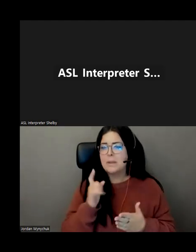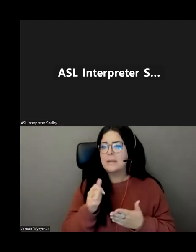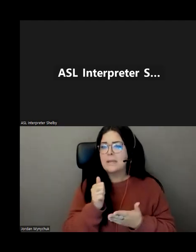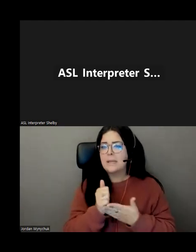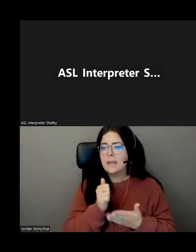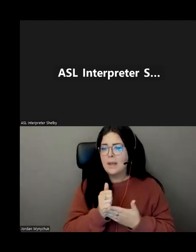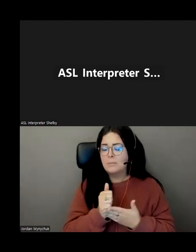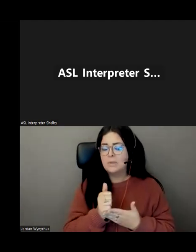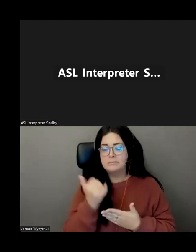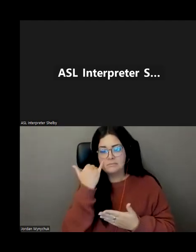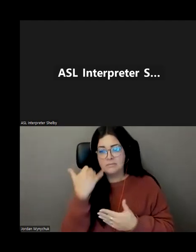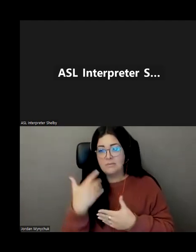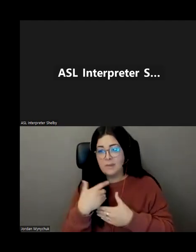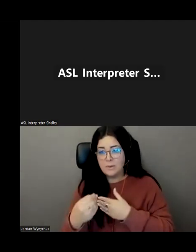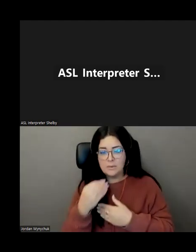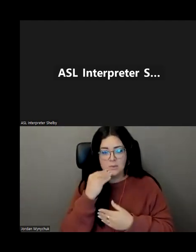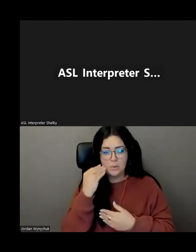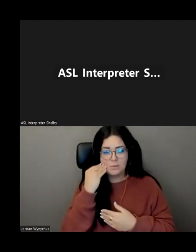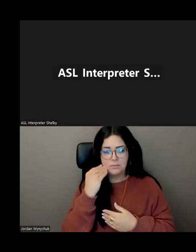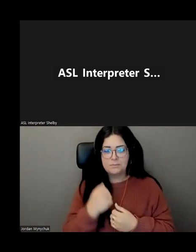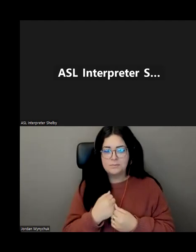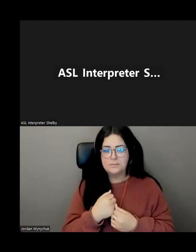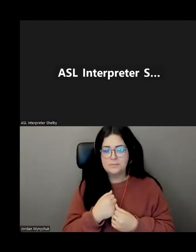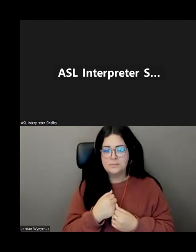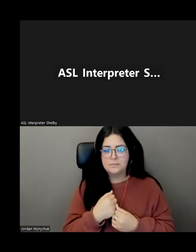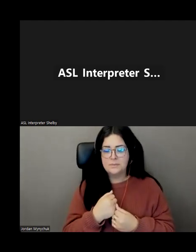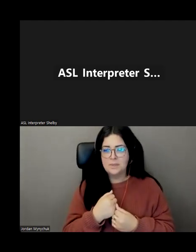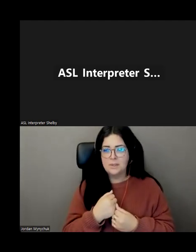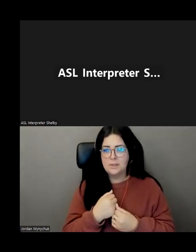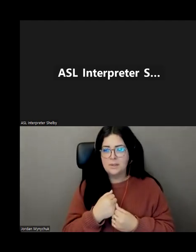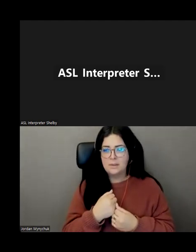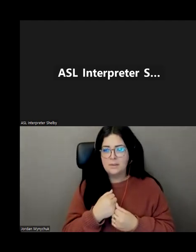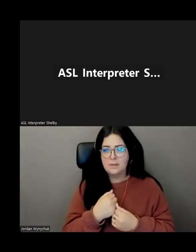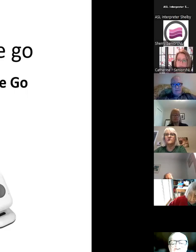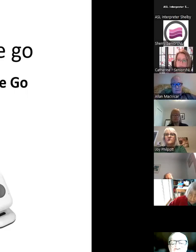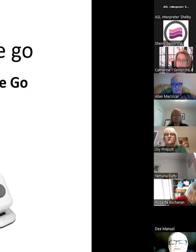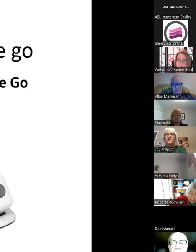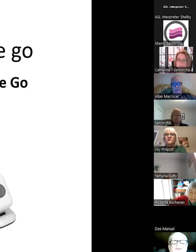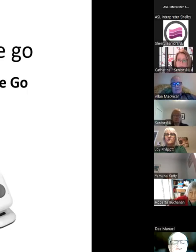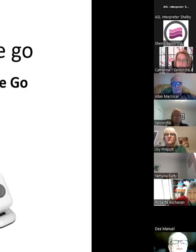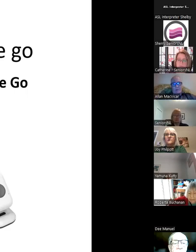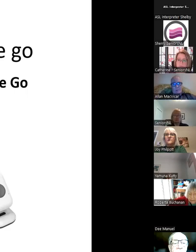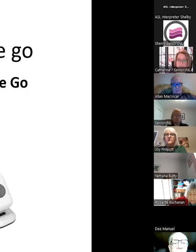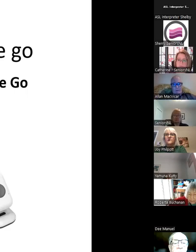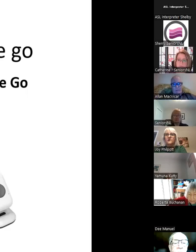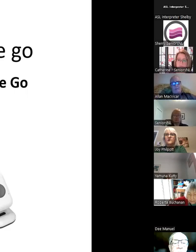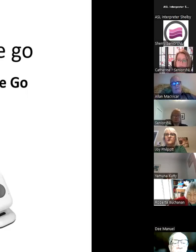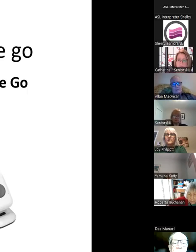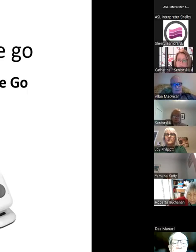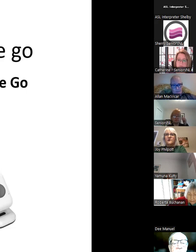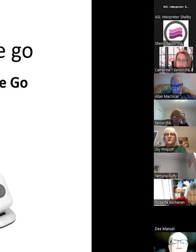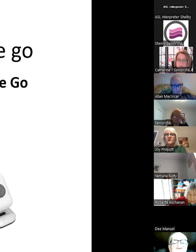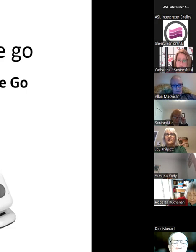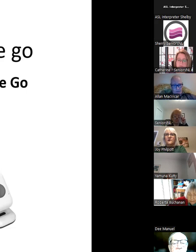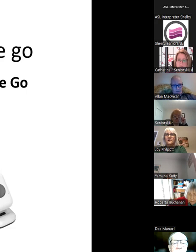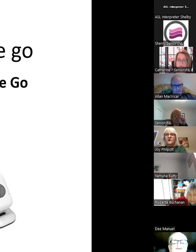outside that your home um and you have a question as to you know what would happen if i fall uh outside my home am i going to be